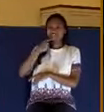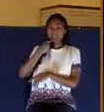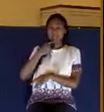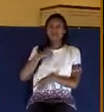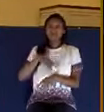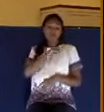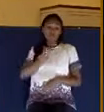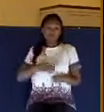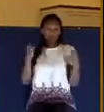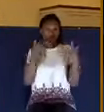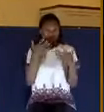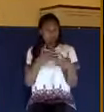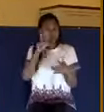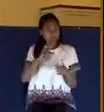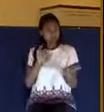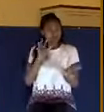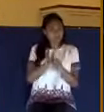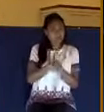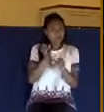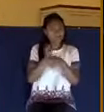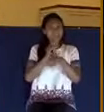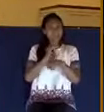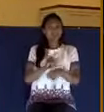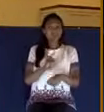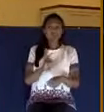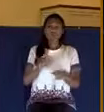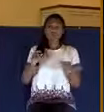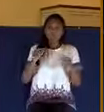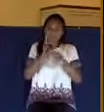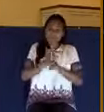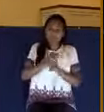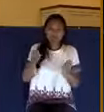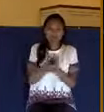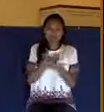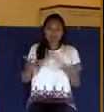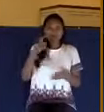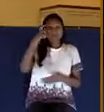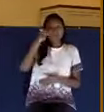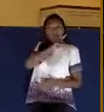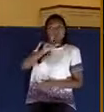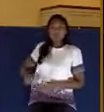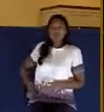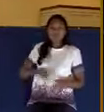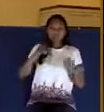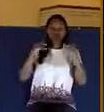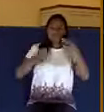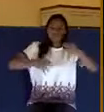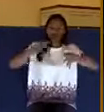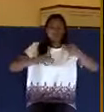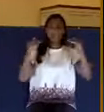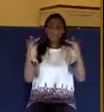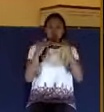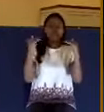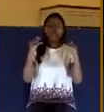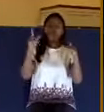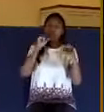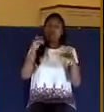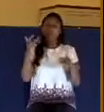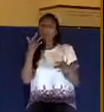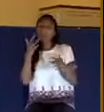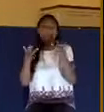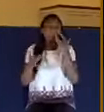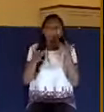careful what you do, for there is no injustice with the Lord our God or partiality. You know what's something about God? He's not partial.